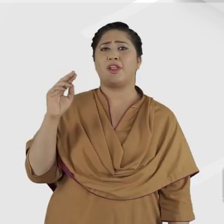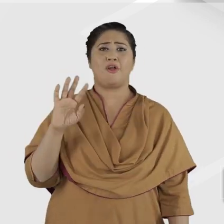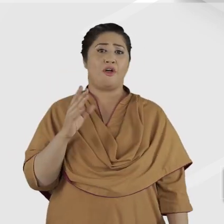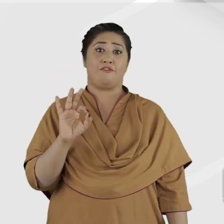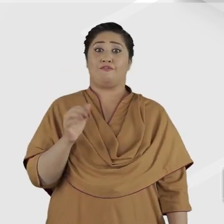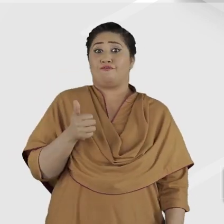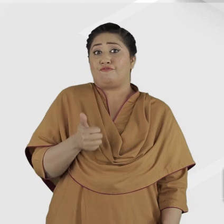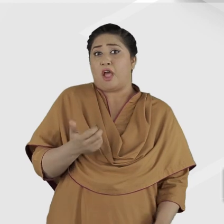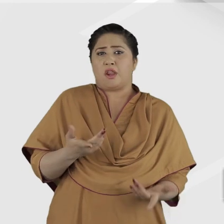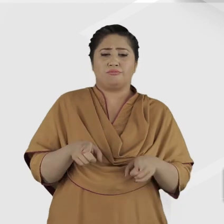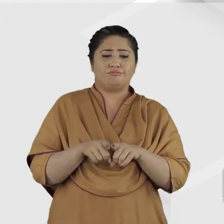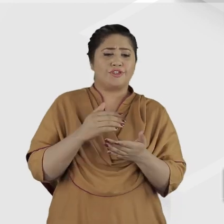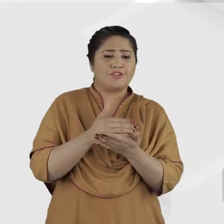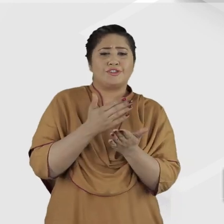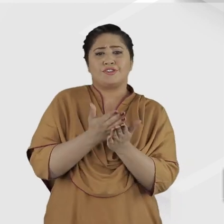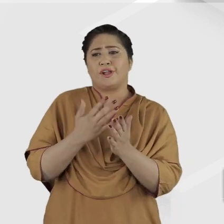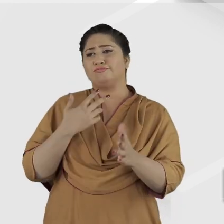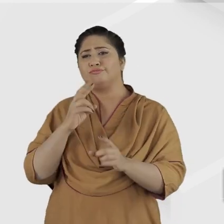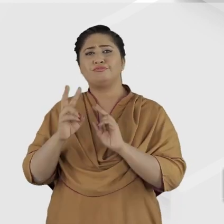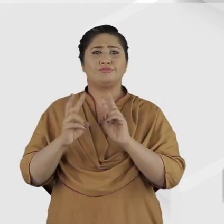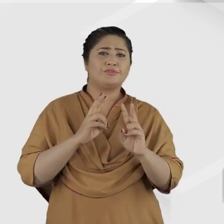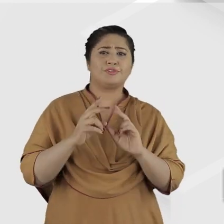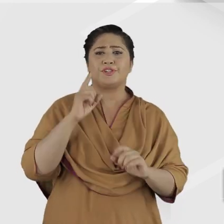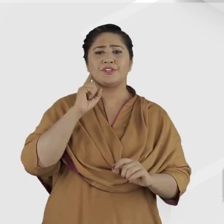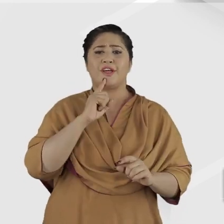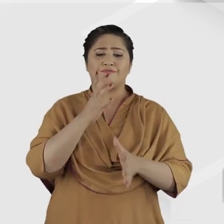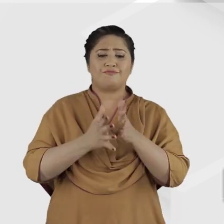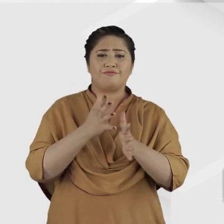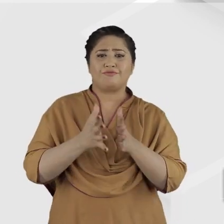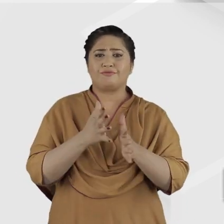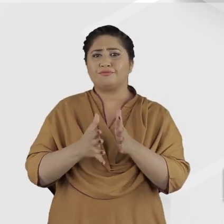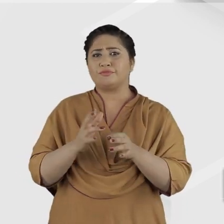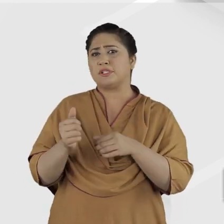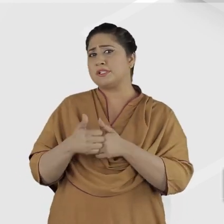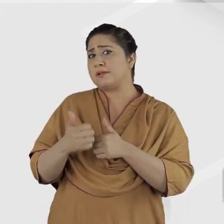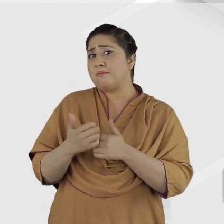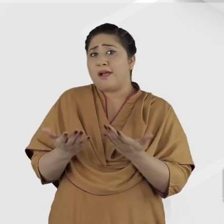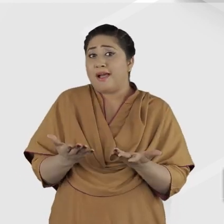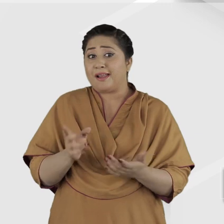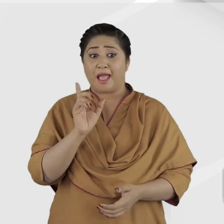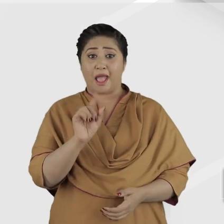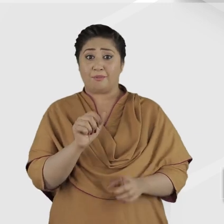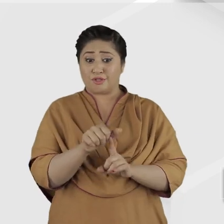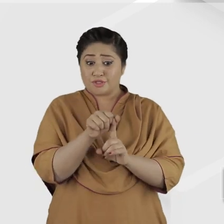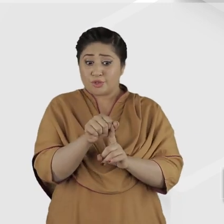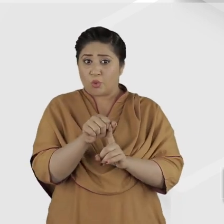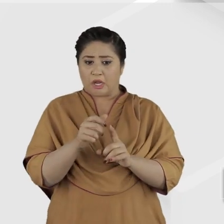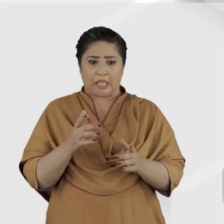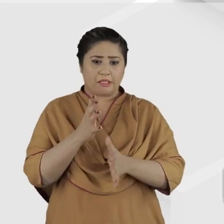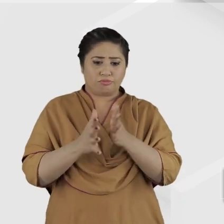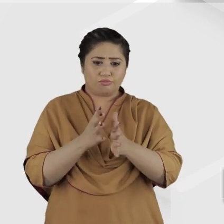institutions of communities that are influenced by deafness, and which use sign language as their main means of